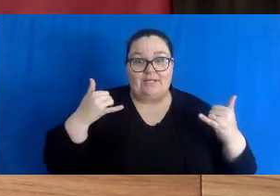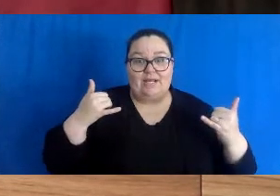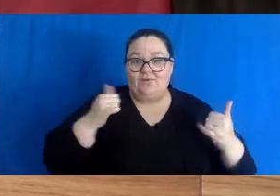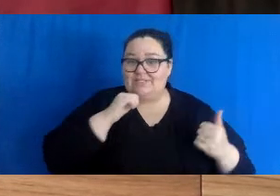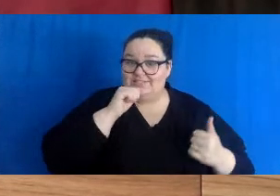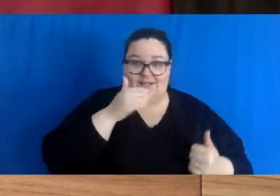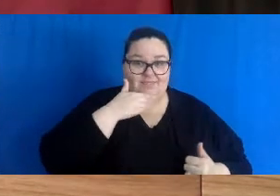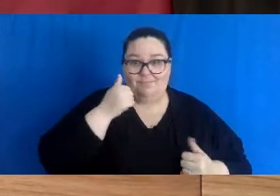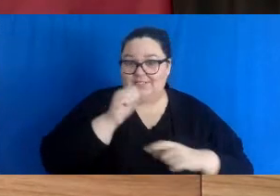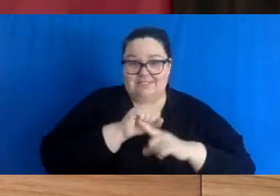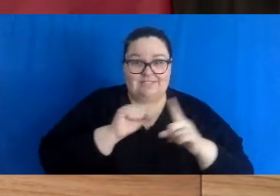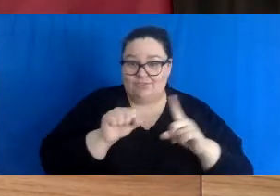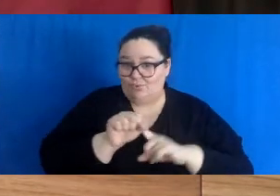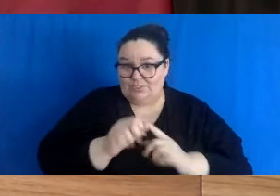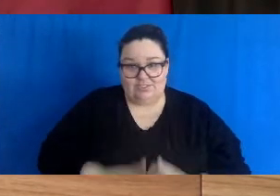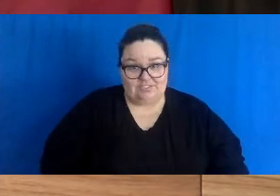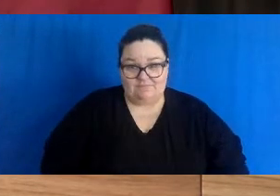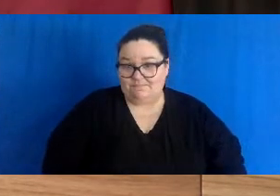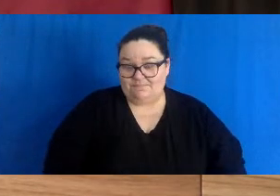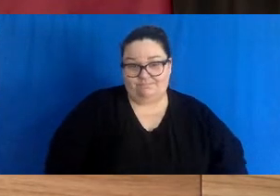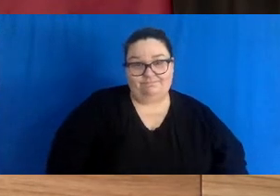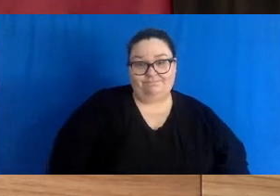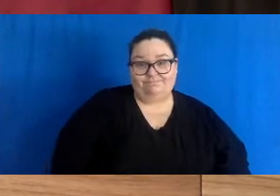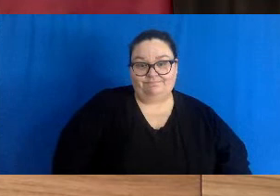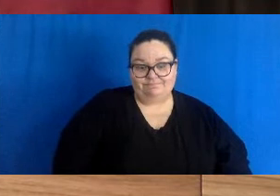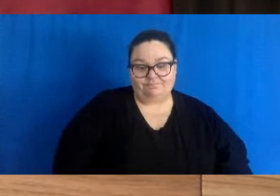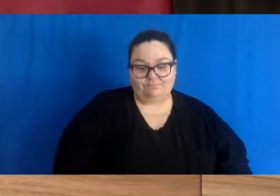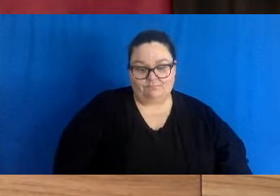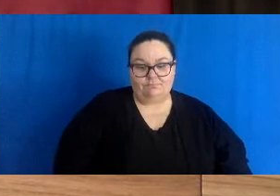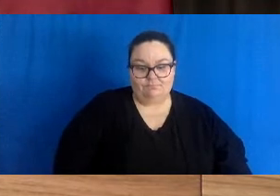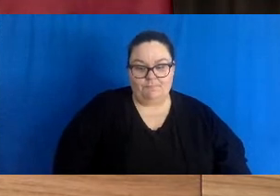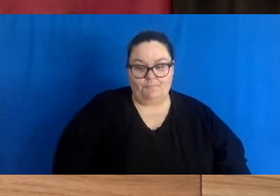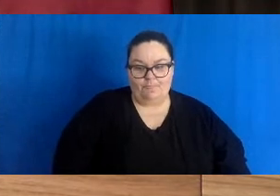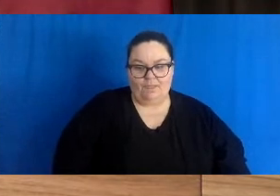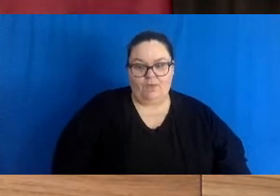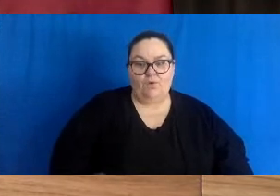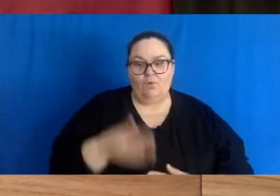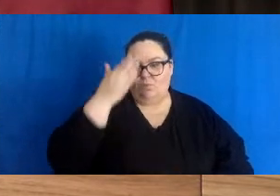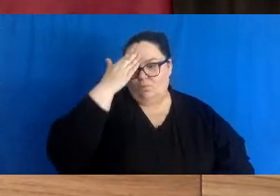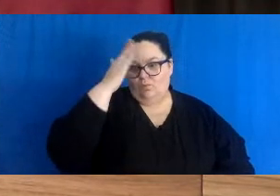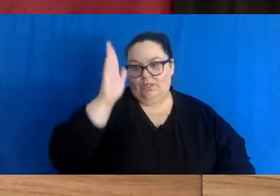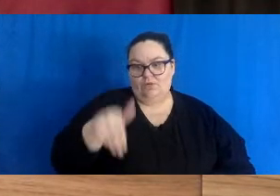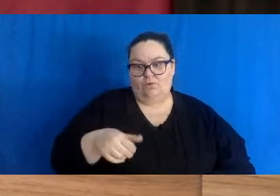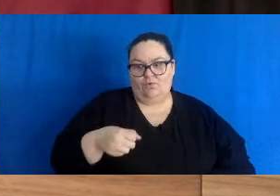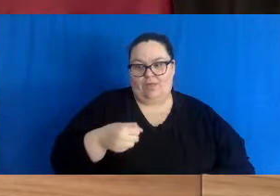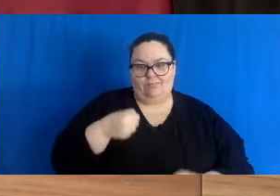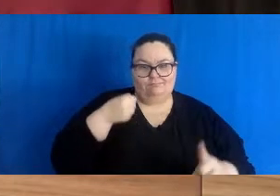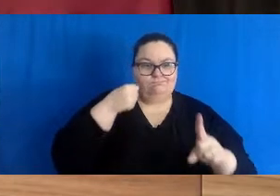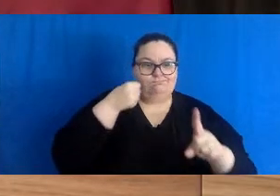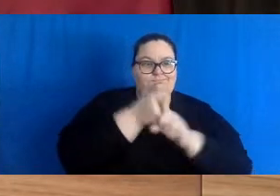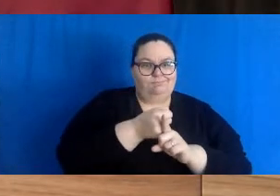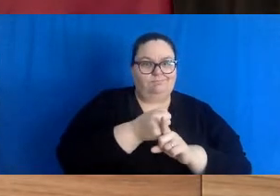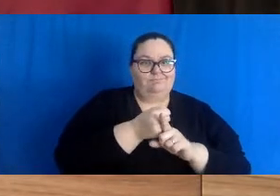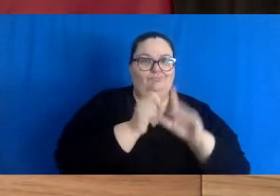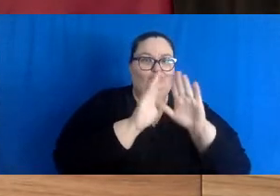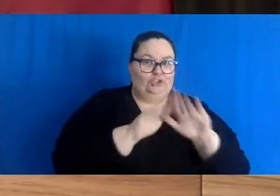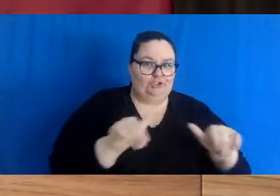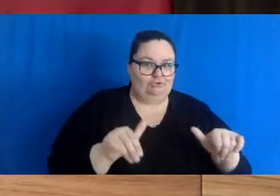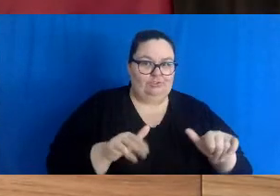situation. And we know that the negative impacts of kids being at home right now are